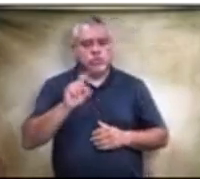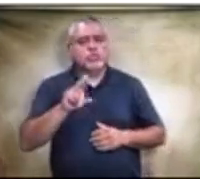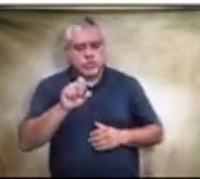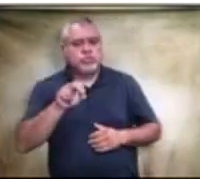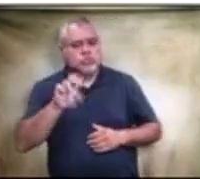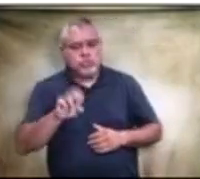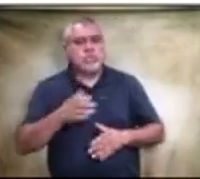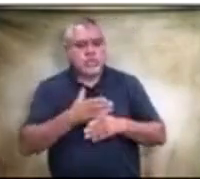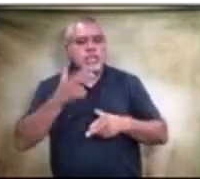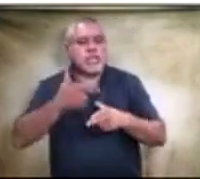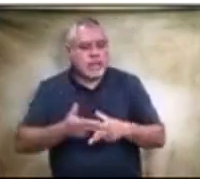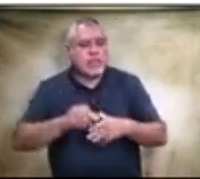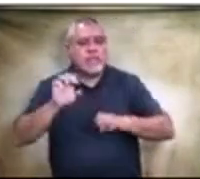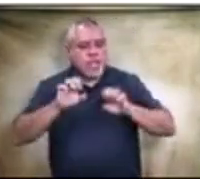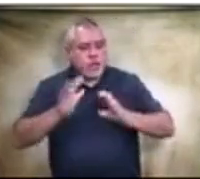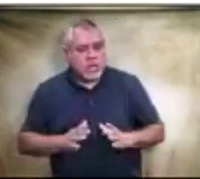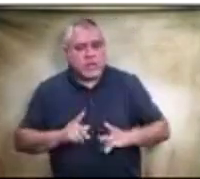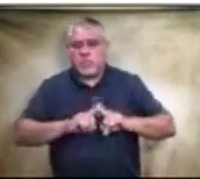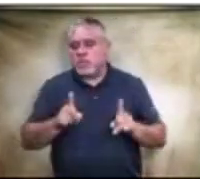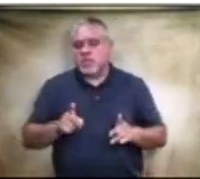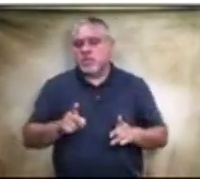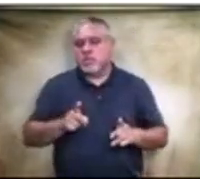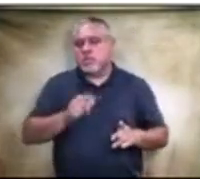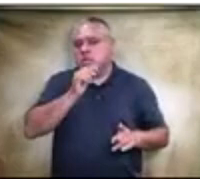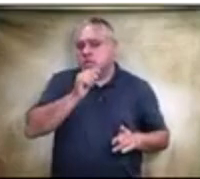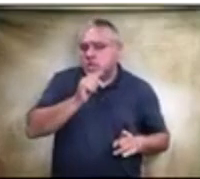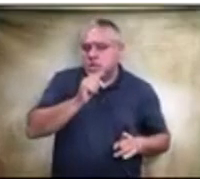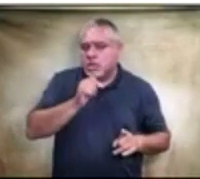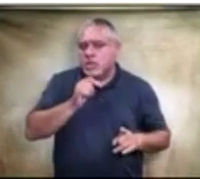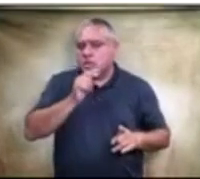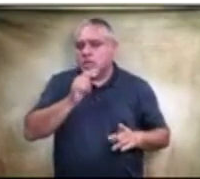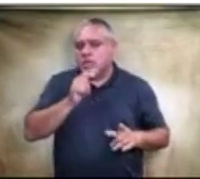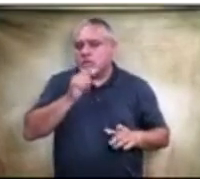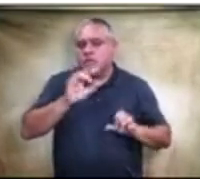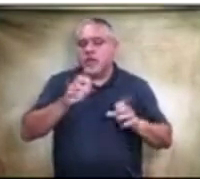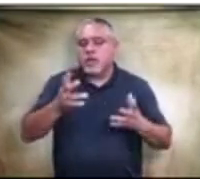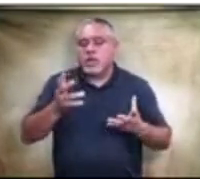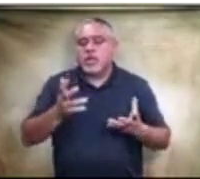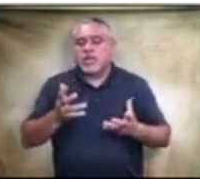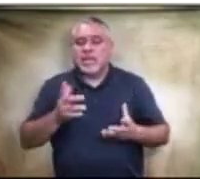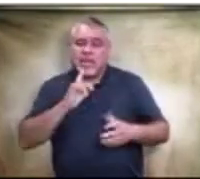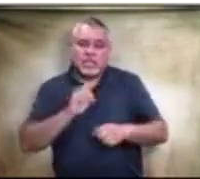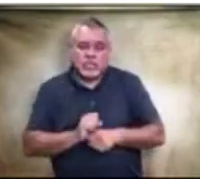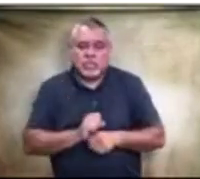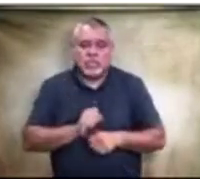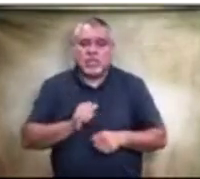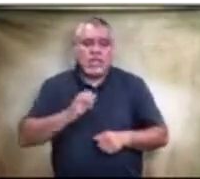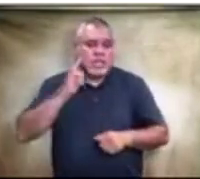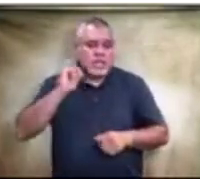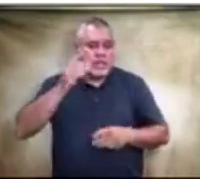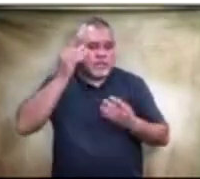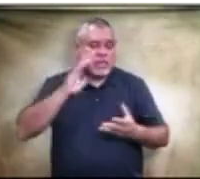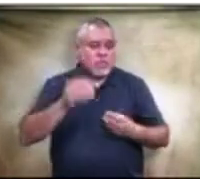names of the evaluators, but not who evaluated what. can tell you. And actually, I think that information is provided